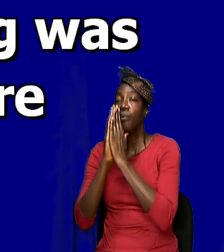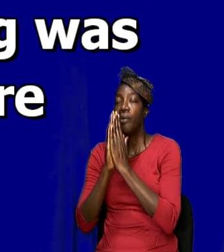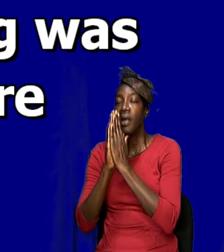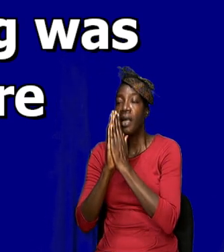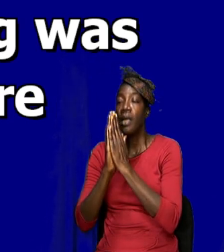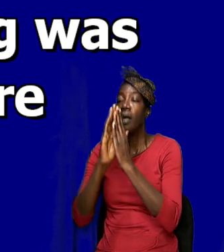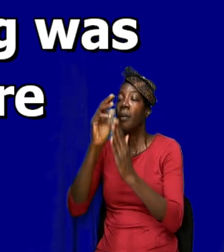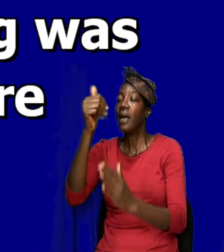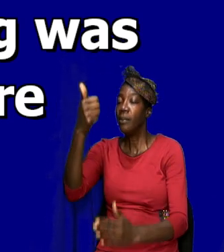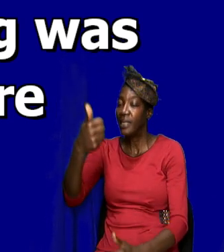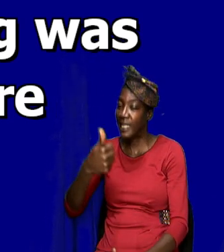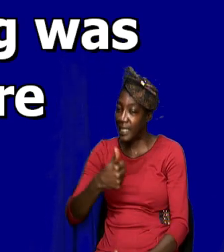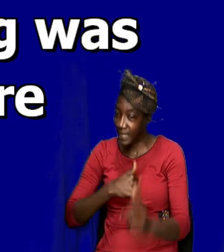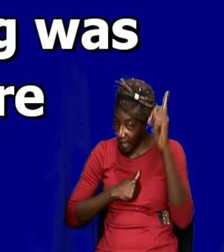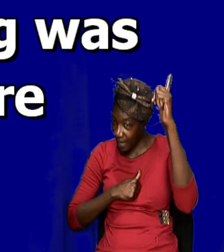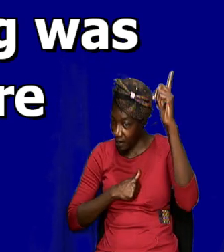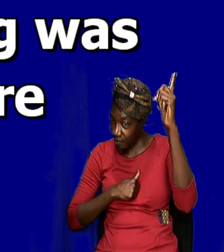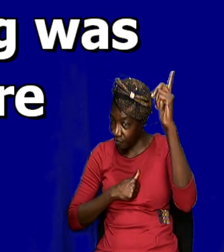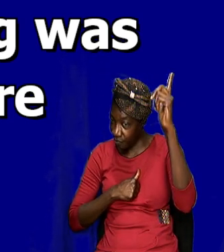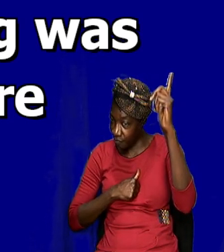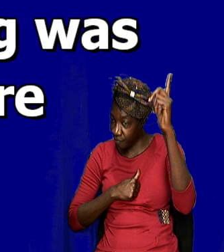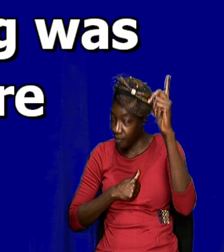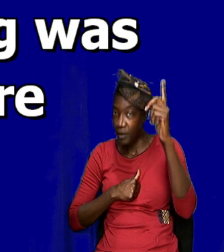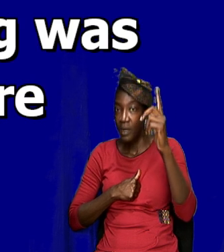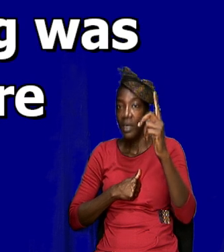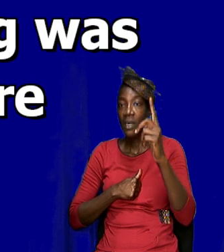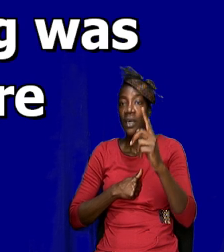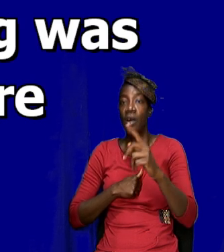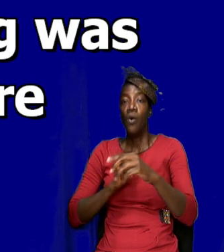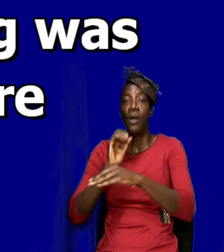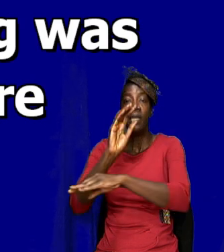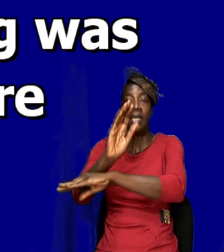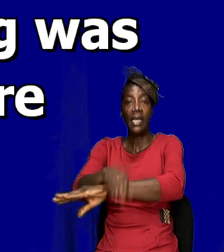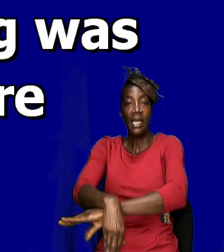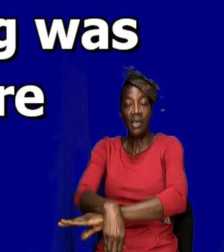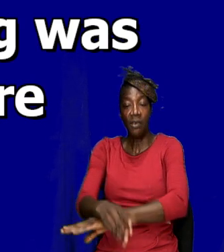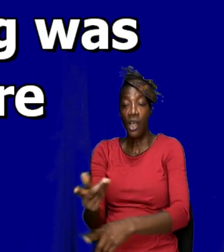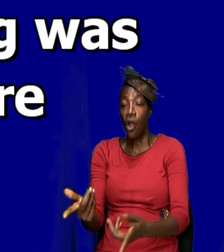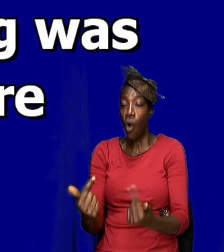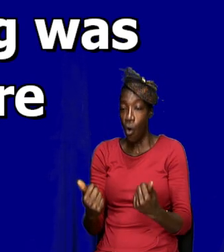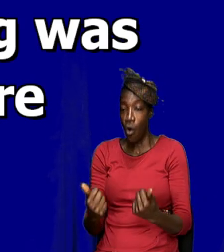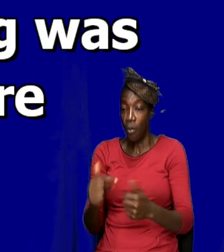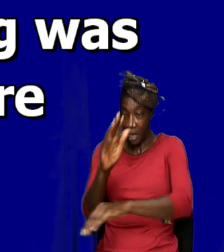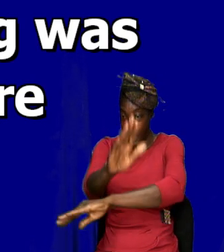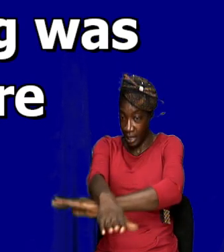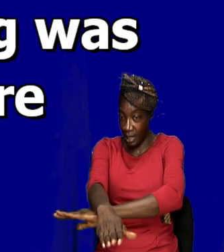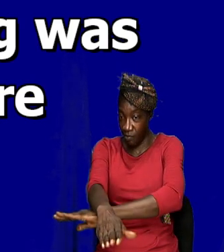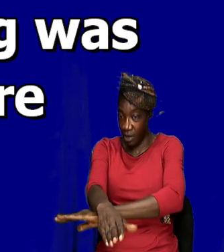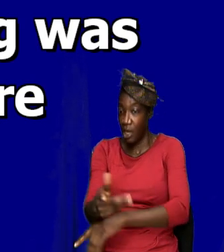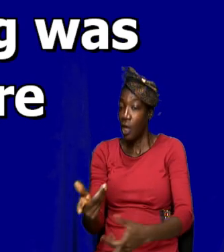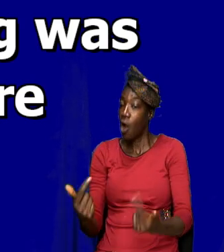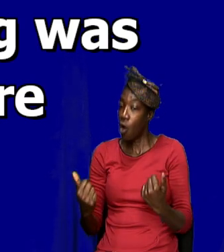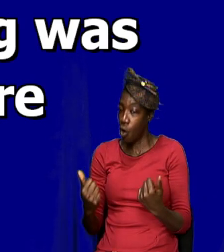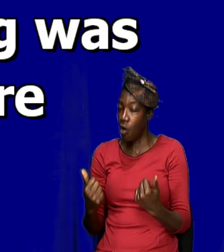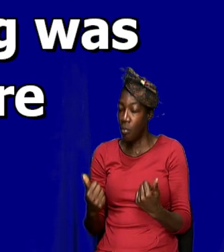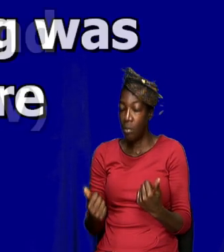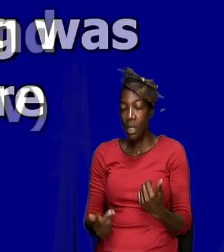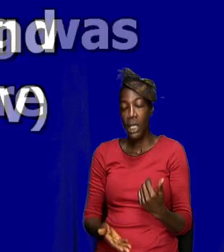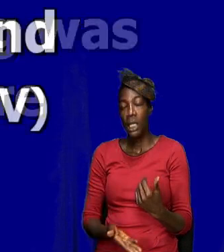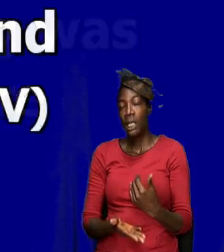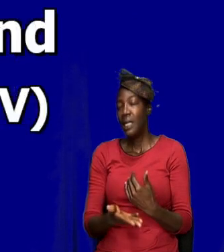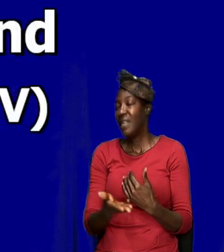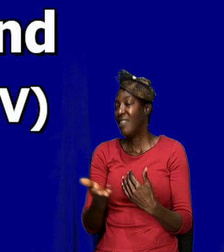by himself. And when the evening was come, he was there alone.